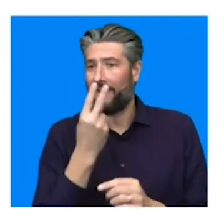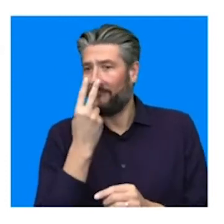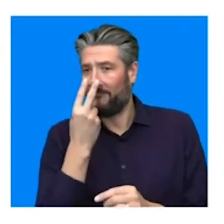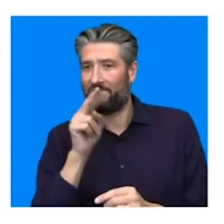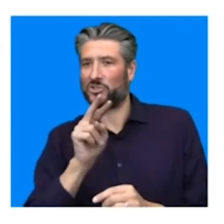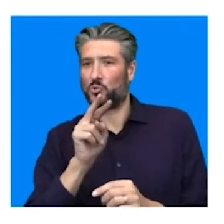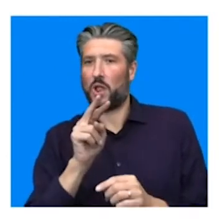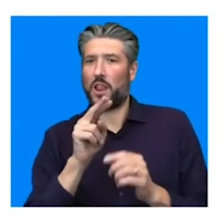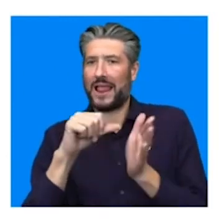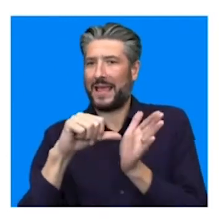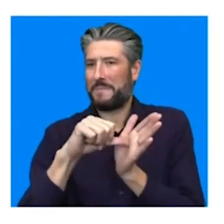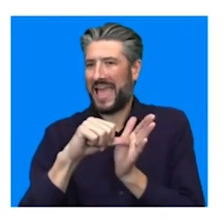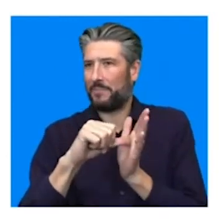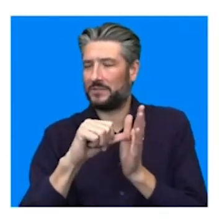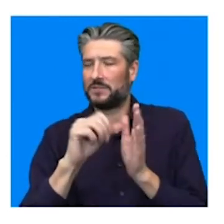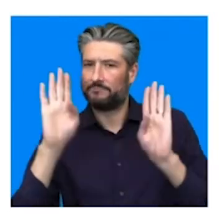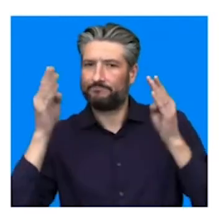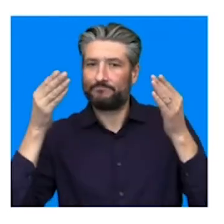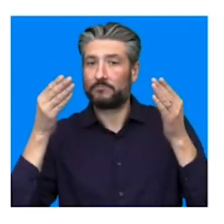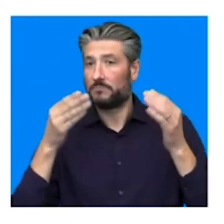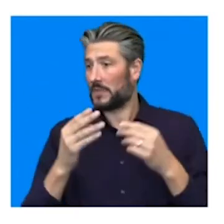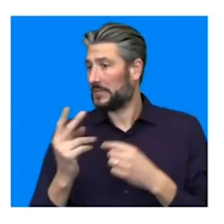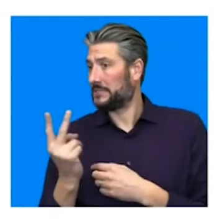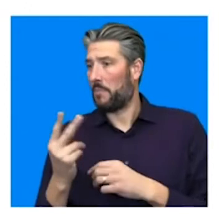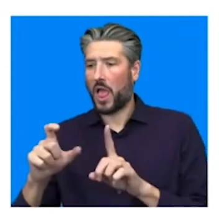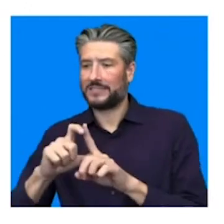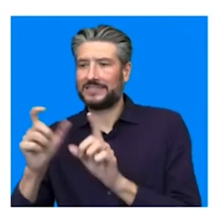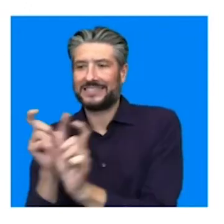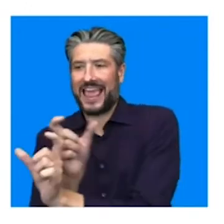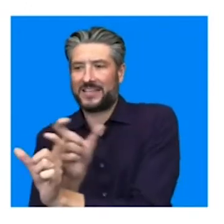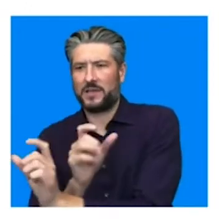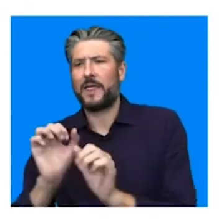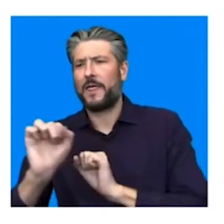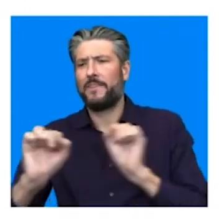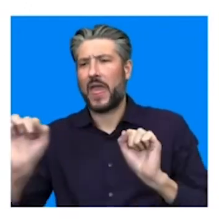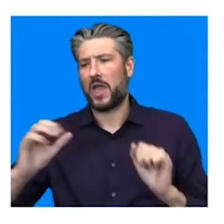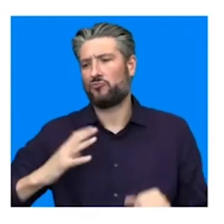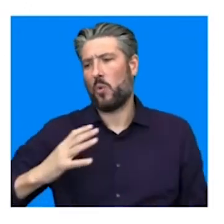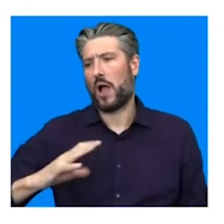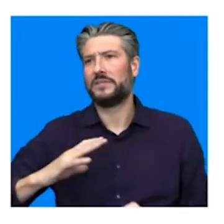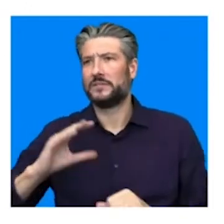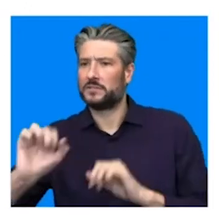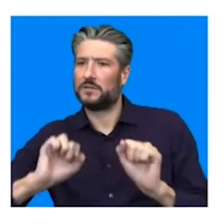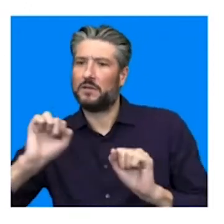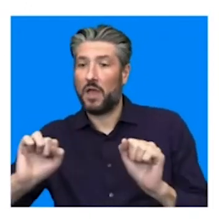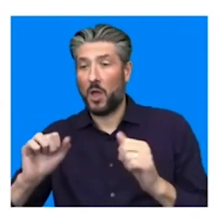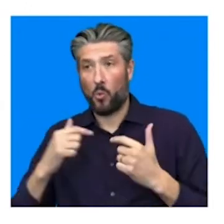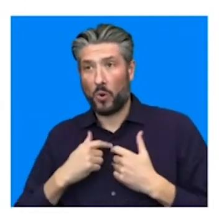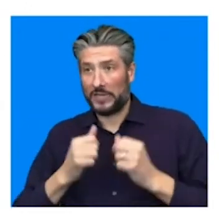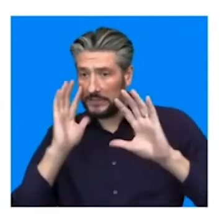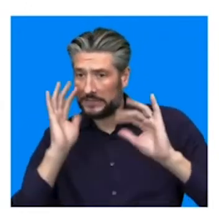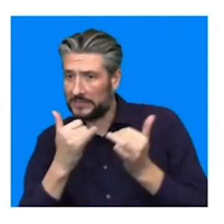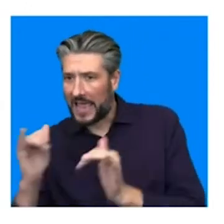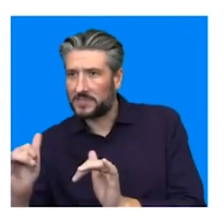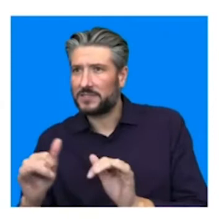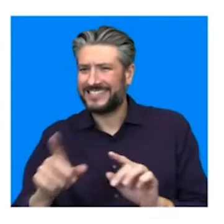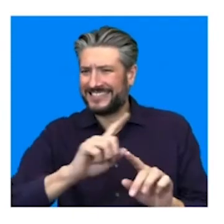similar requirements. And so, you know, testing with, you know, mixed ability user groups of